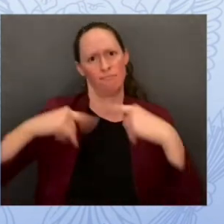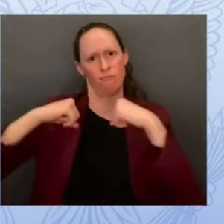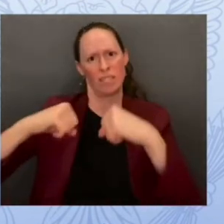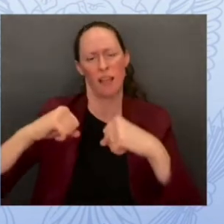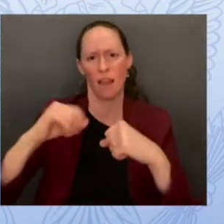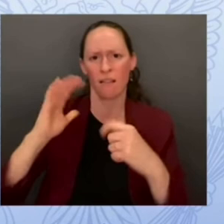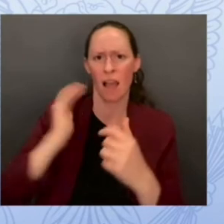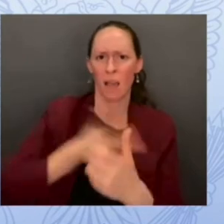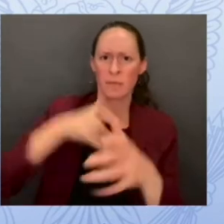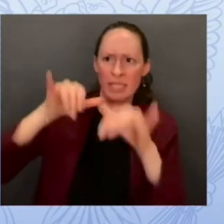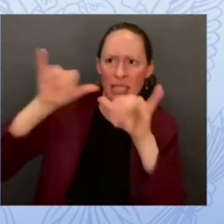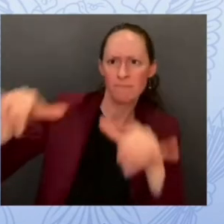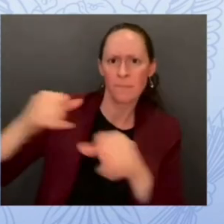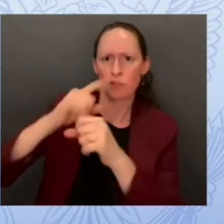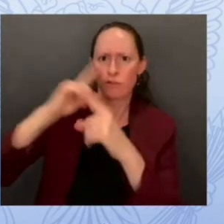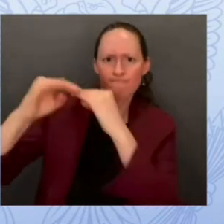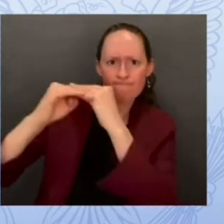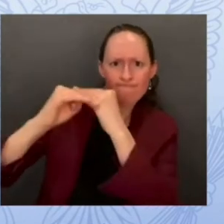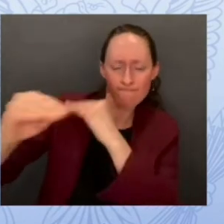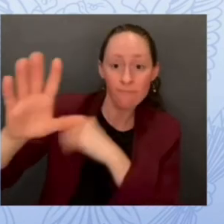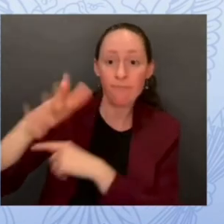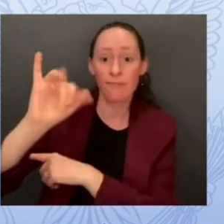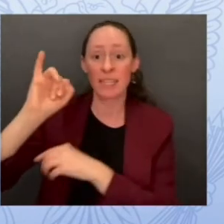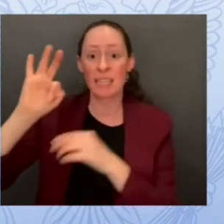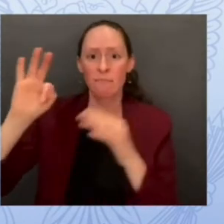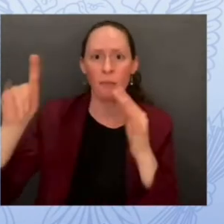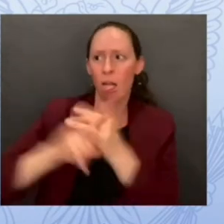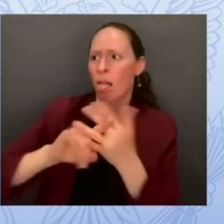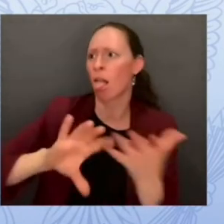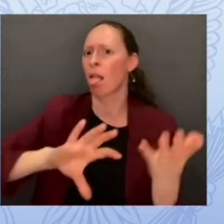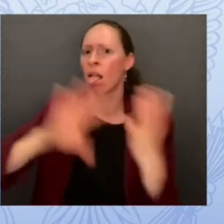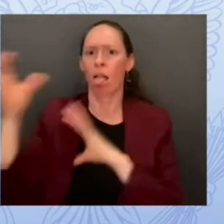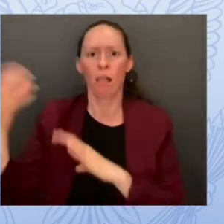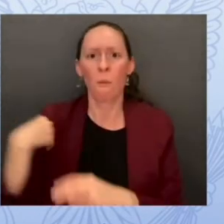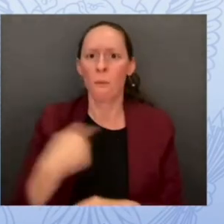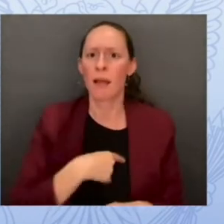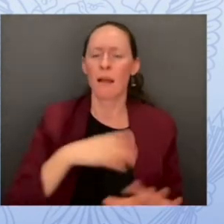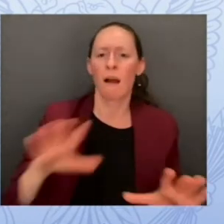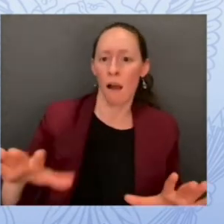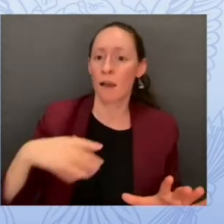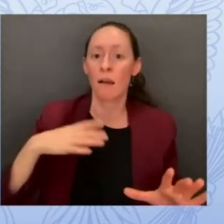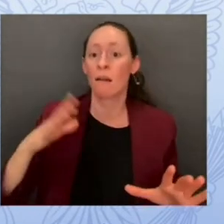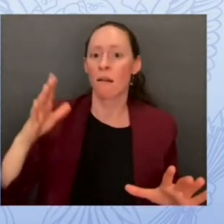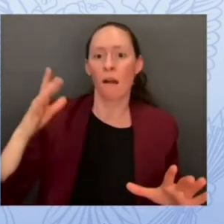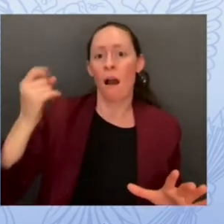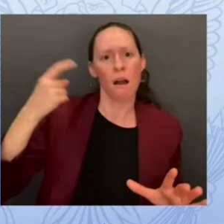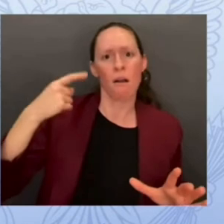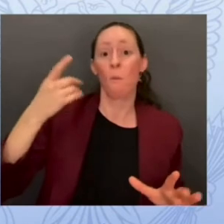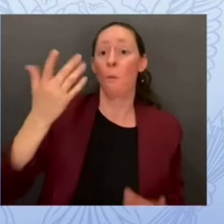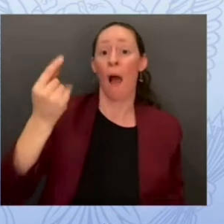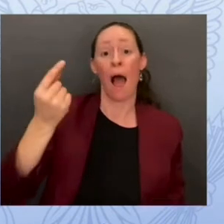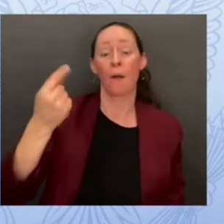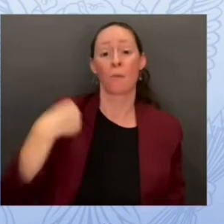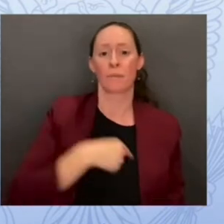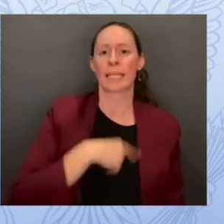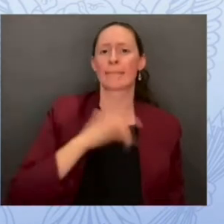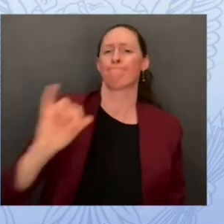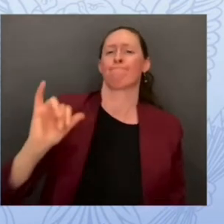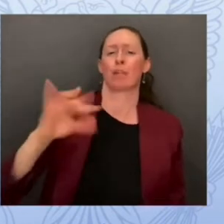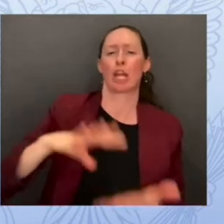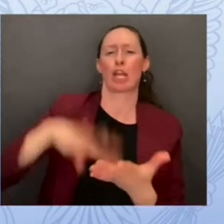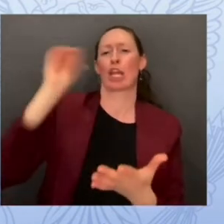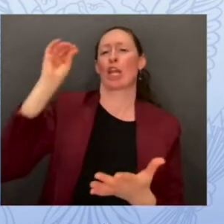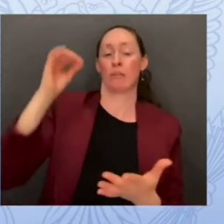attack what we had not done uh was what we were able to build during the event which is actually develop